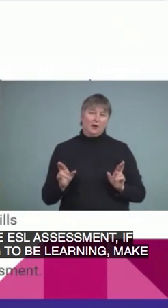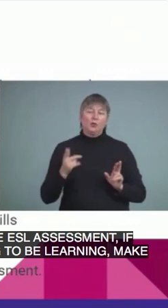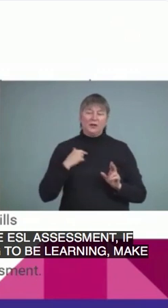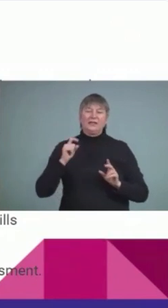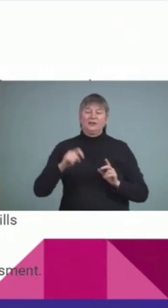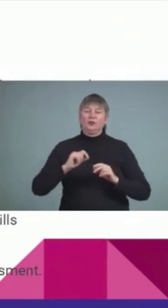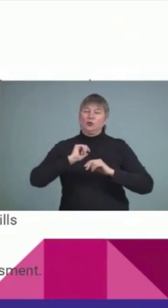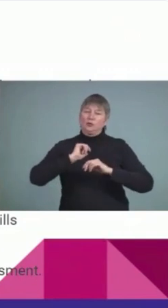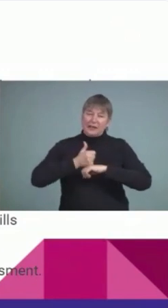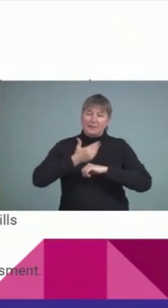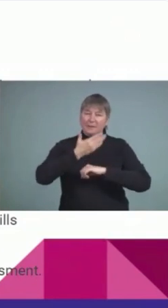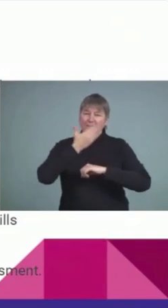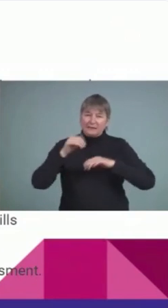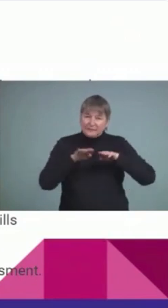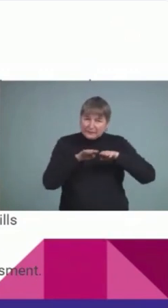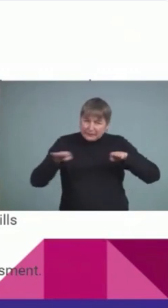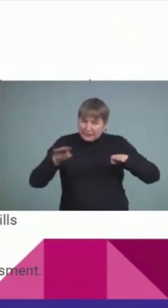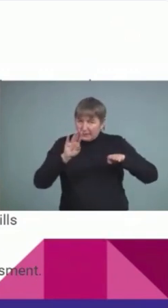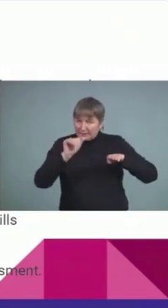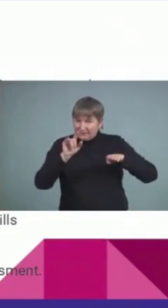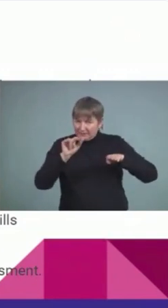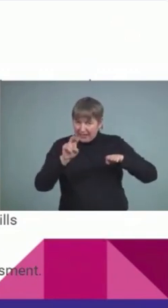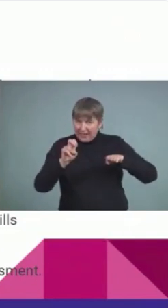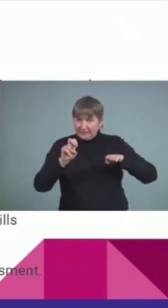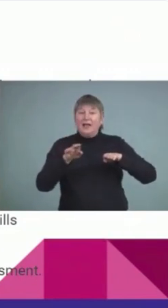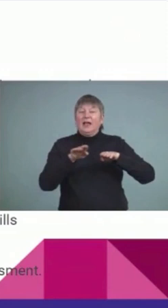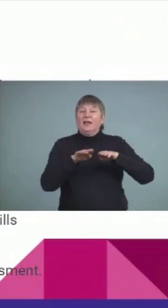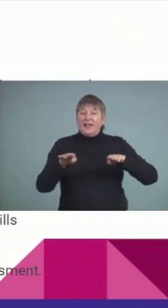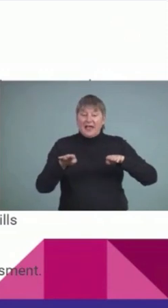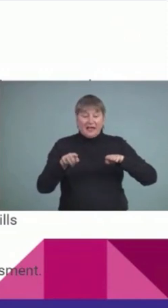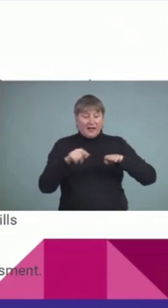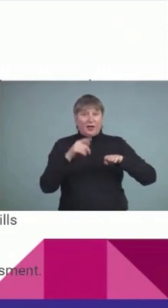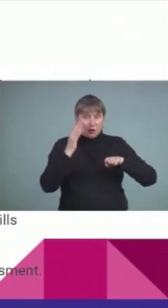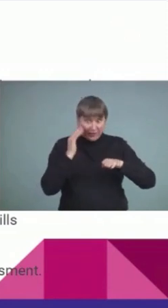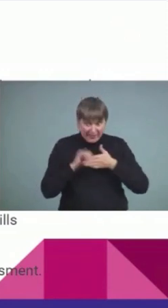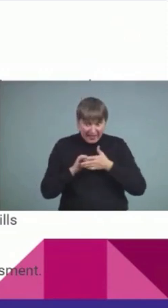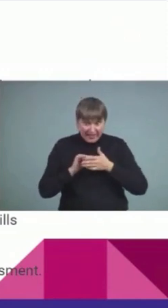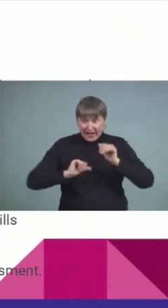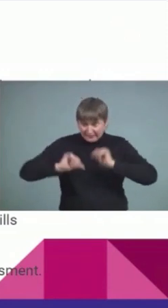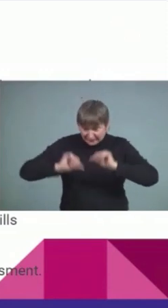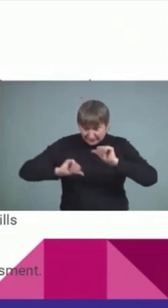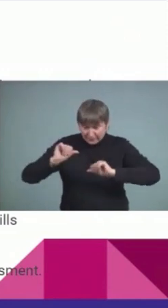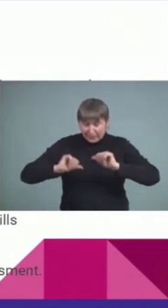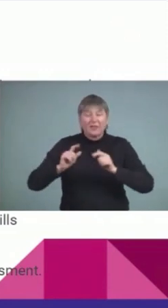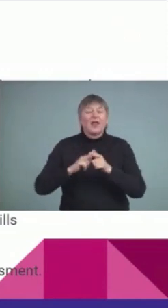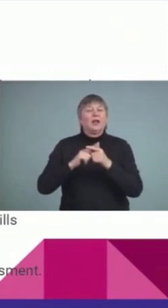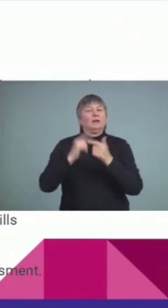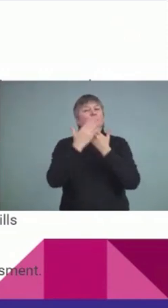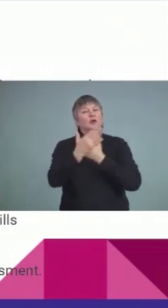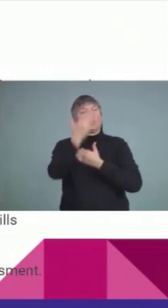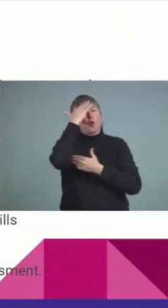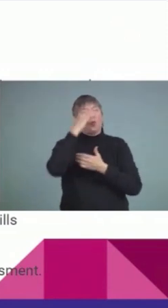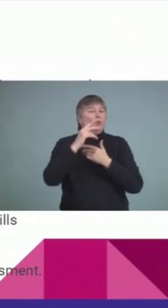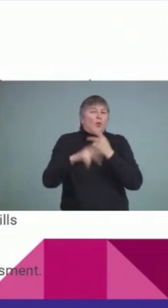baseline possible. And then you can look at, okay, what are the strategies that could come out of the ESL assessment to help support this